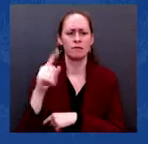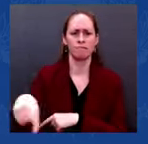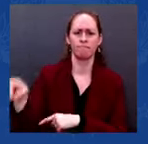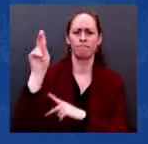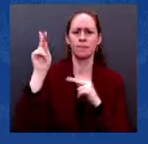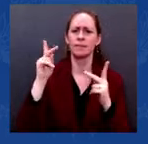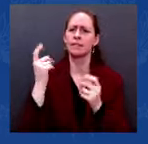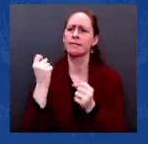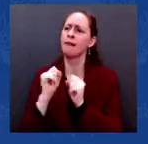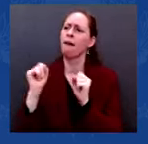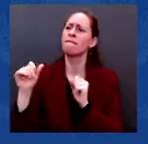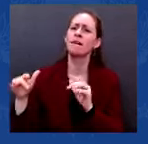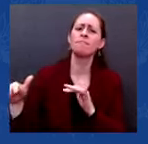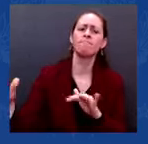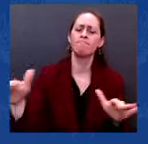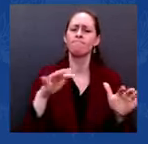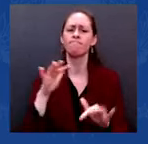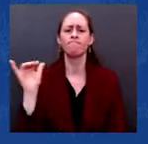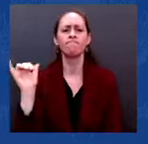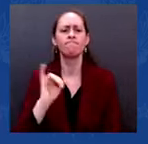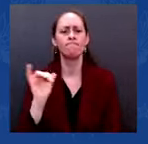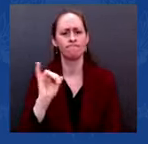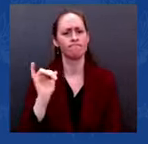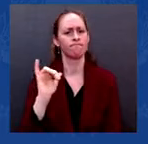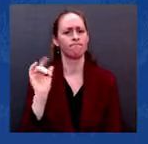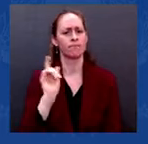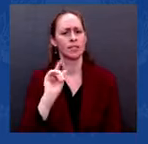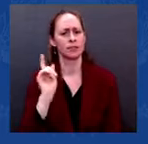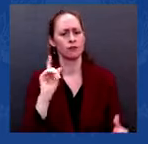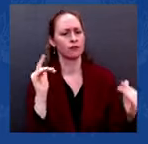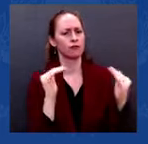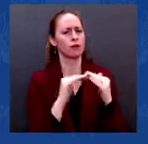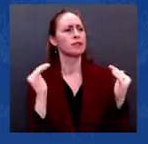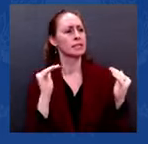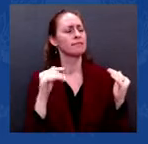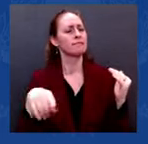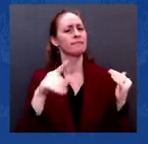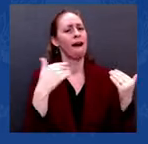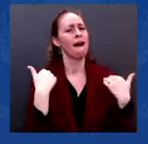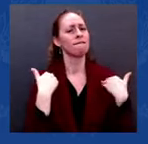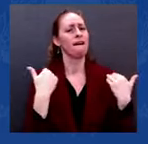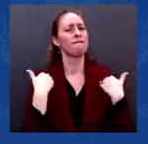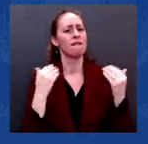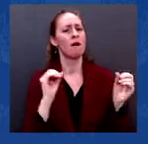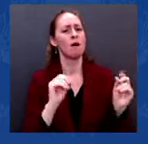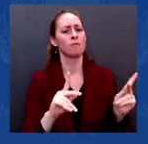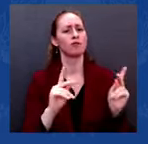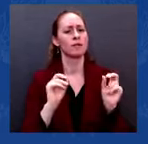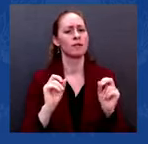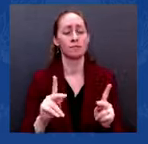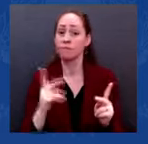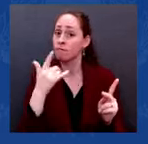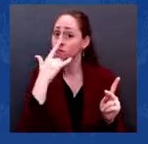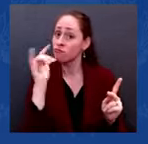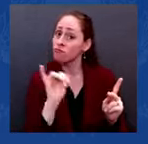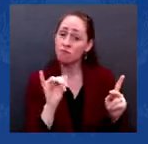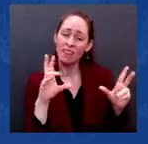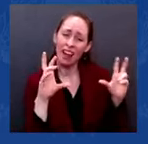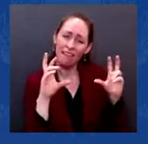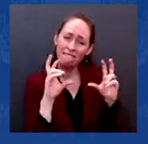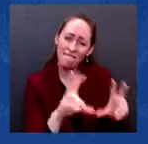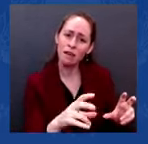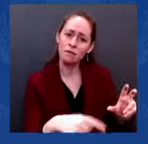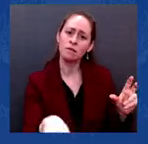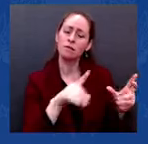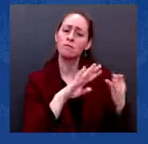in communities that have traditionally been left behind to create opportunity in every single zip